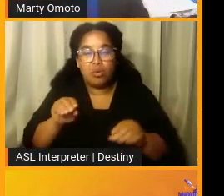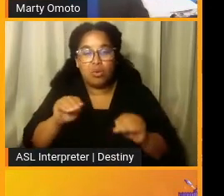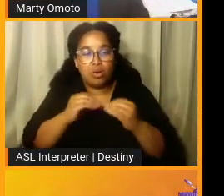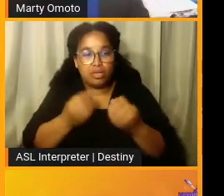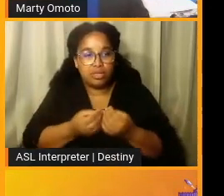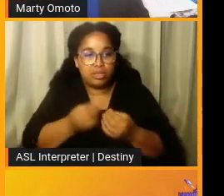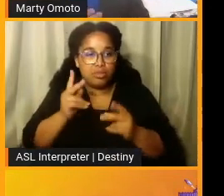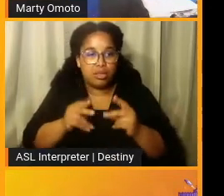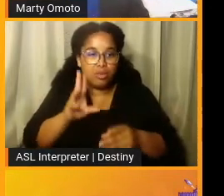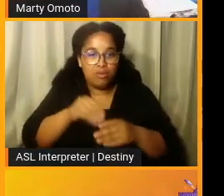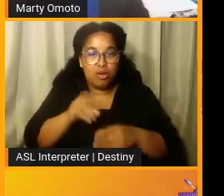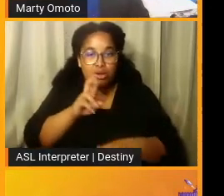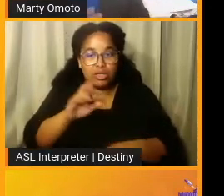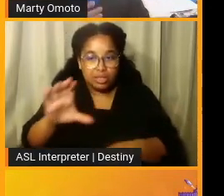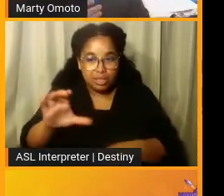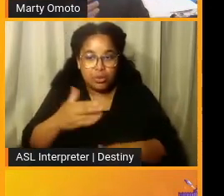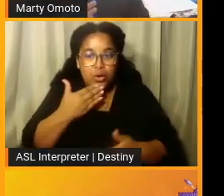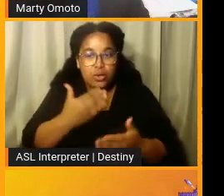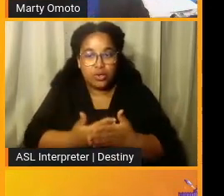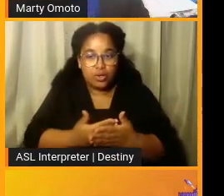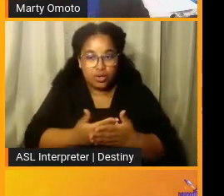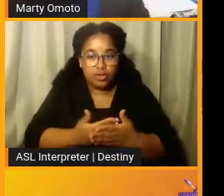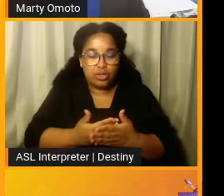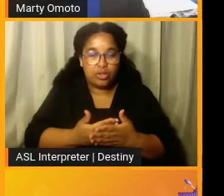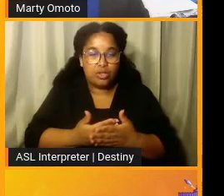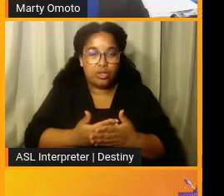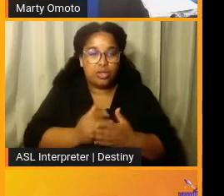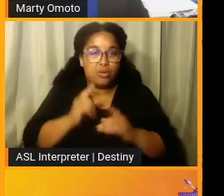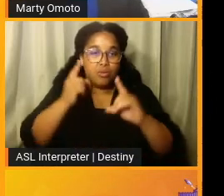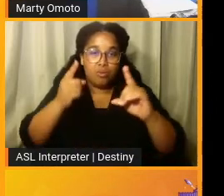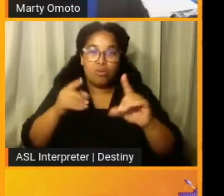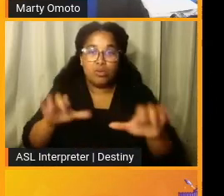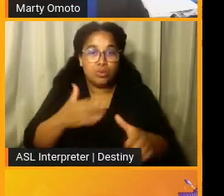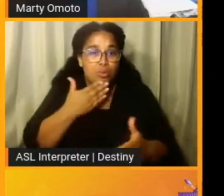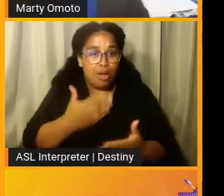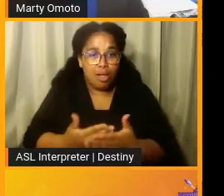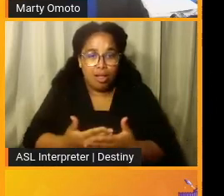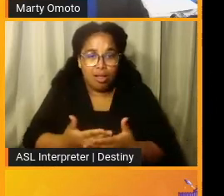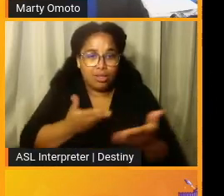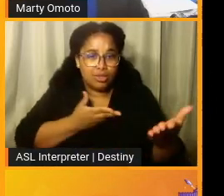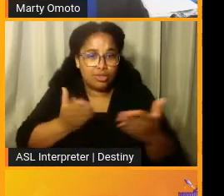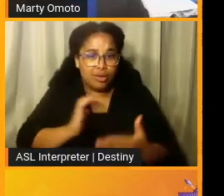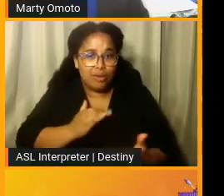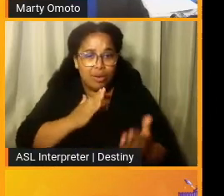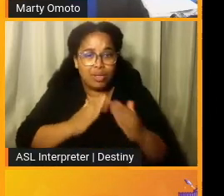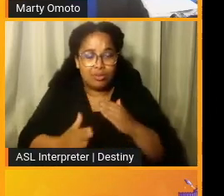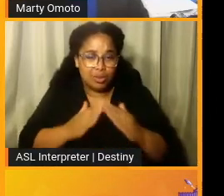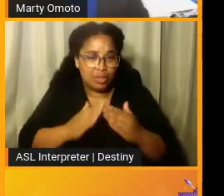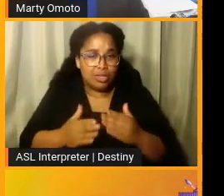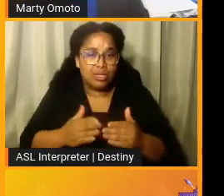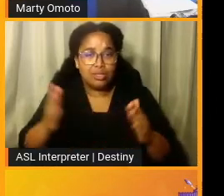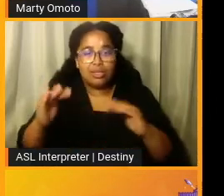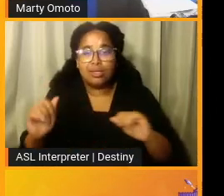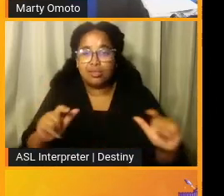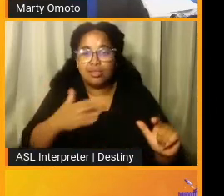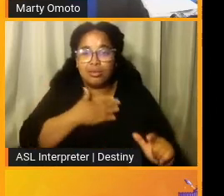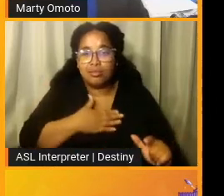people in regional centers who are good and mean to do well, uh, and serve our community. Next slide.